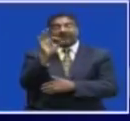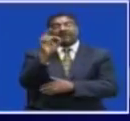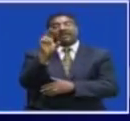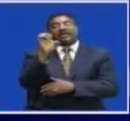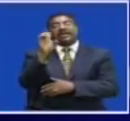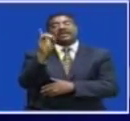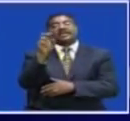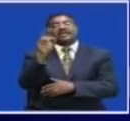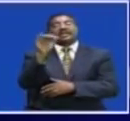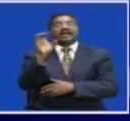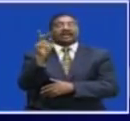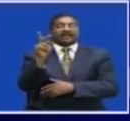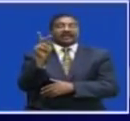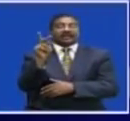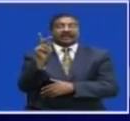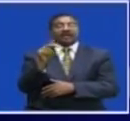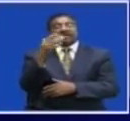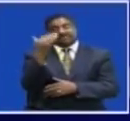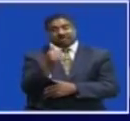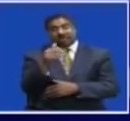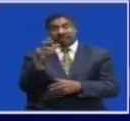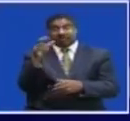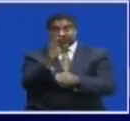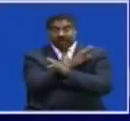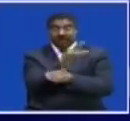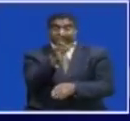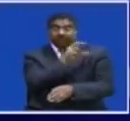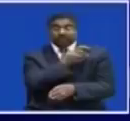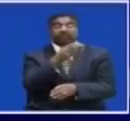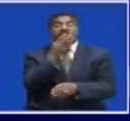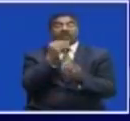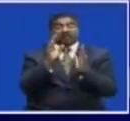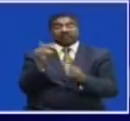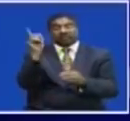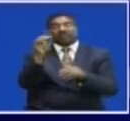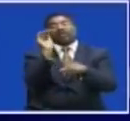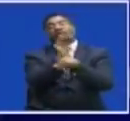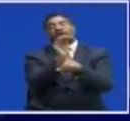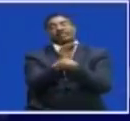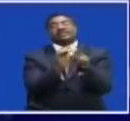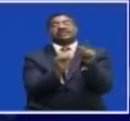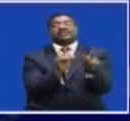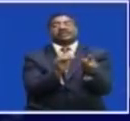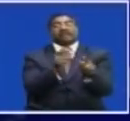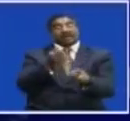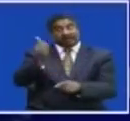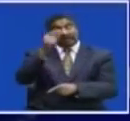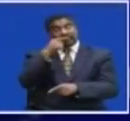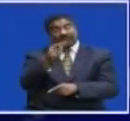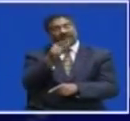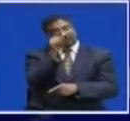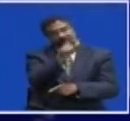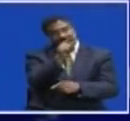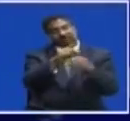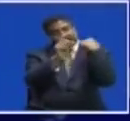Zambia Police Spokesperson Esther Katongo Has confirmed the development to ZNBC News in Lusaka Mrs. Katongo said this is